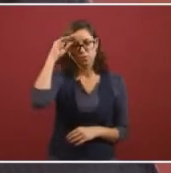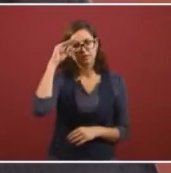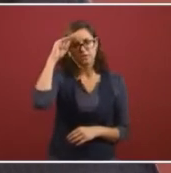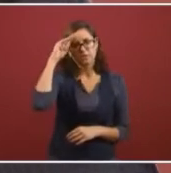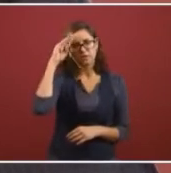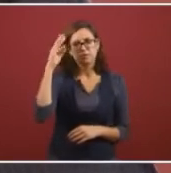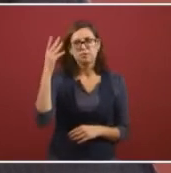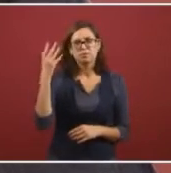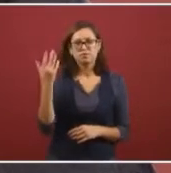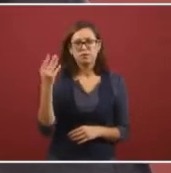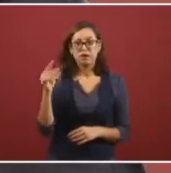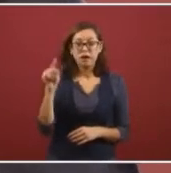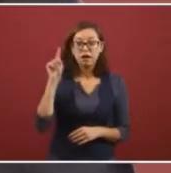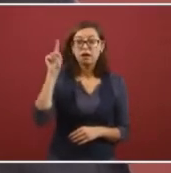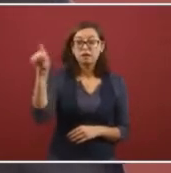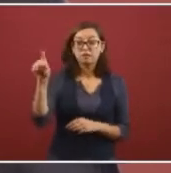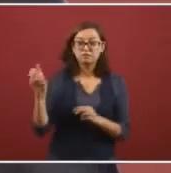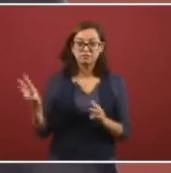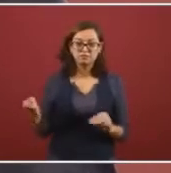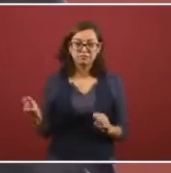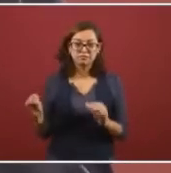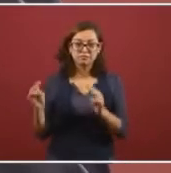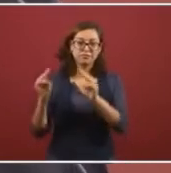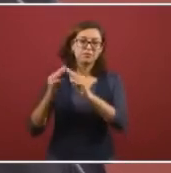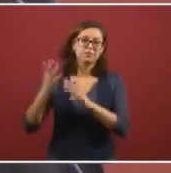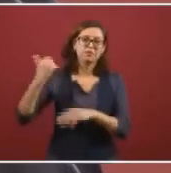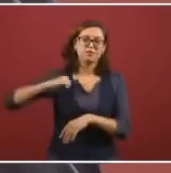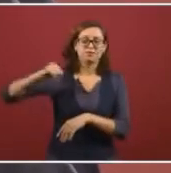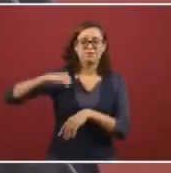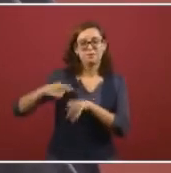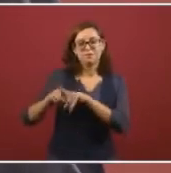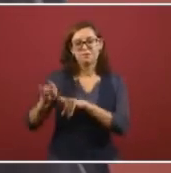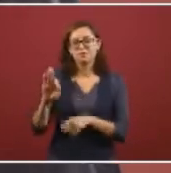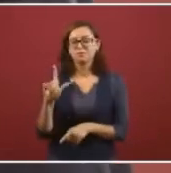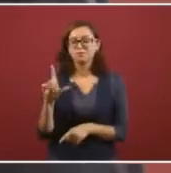It's the hill where I would call um,